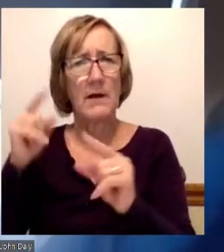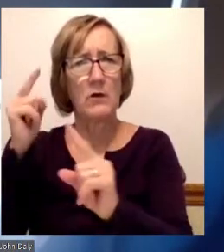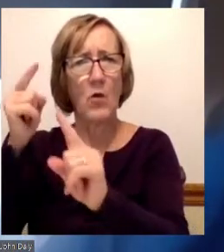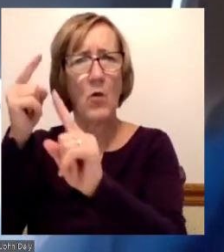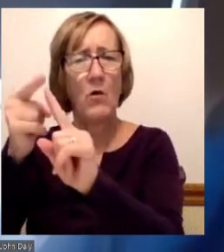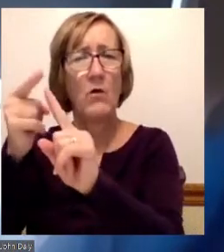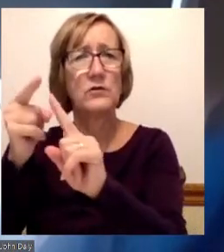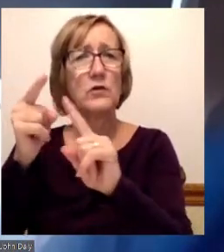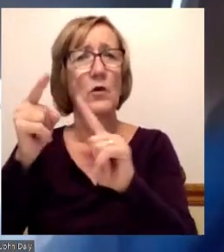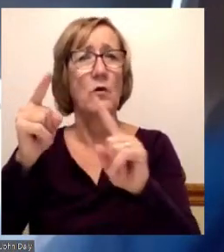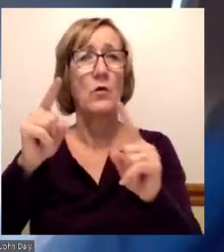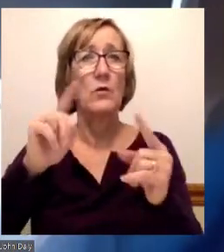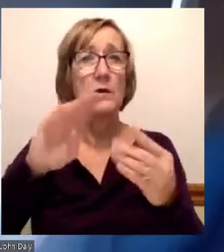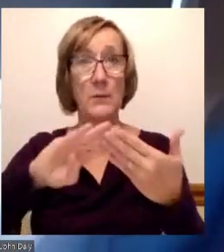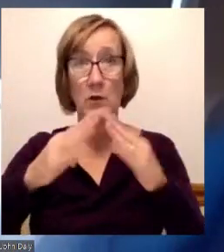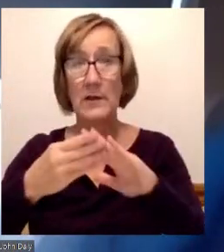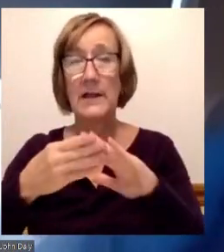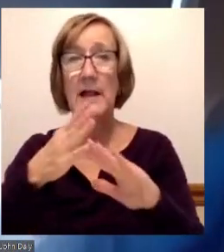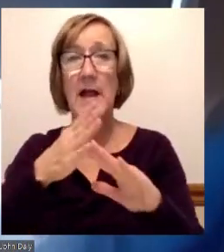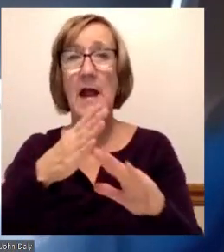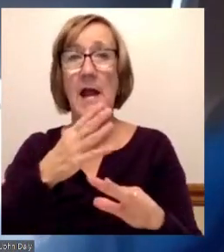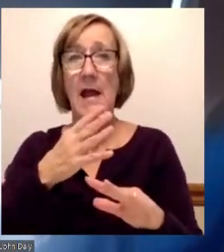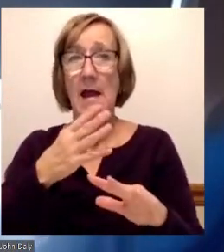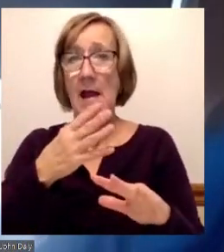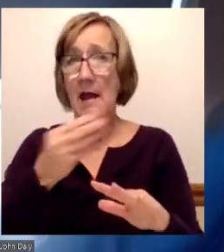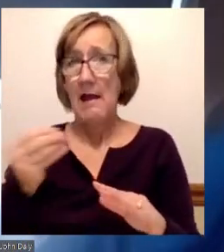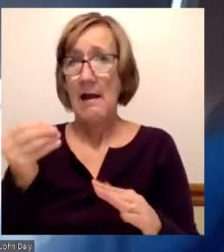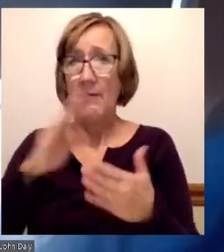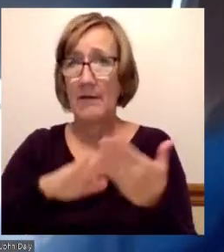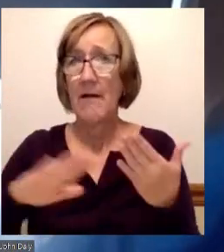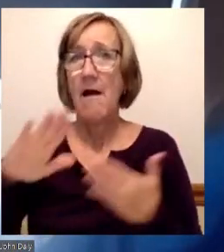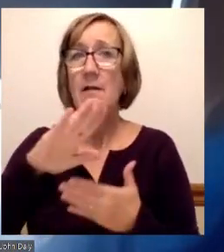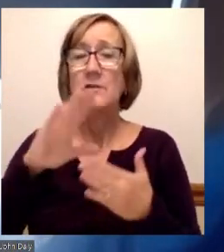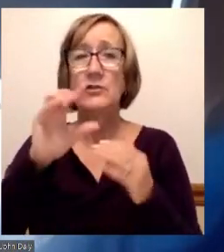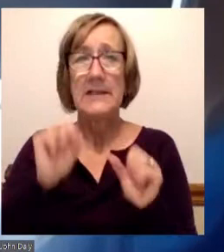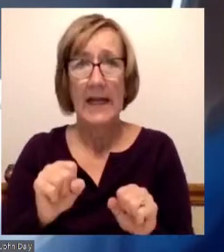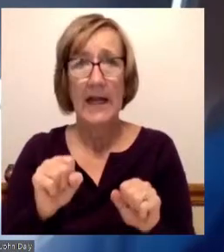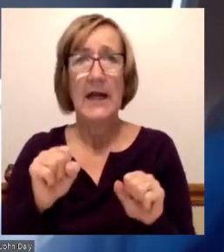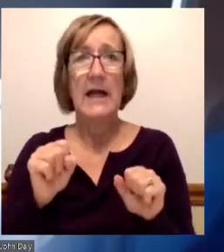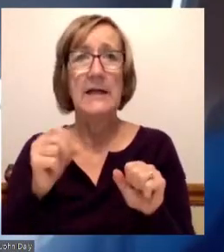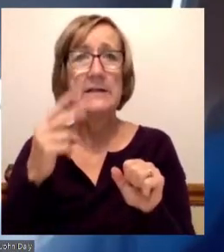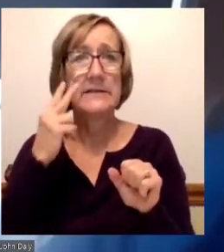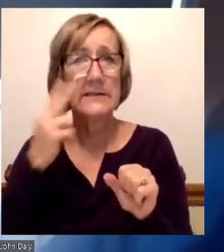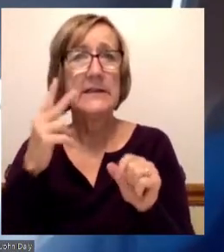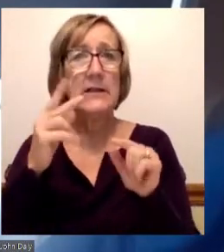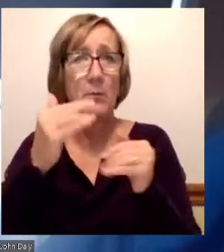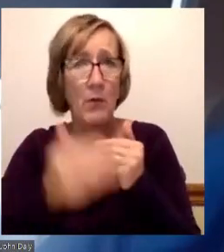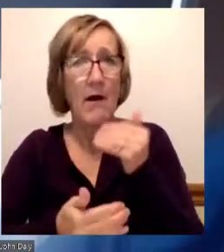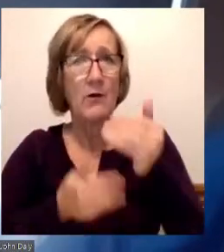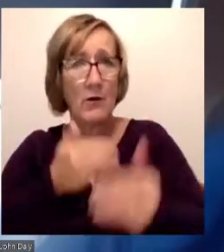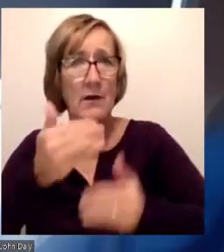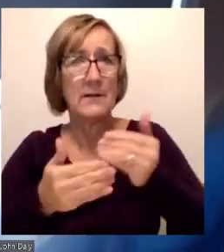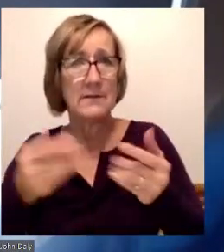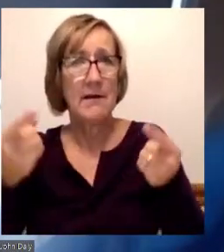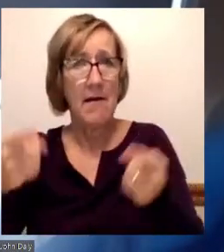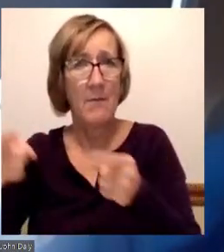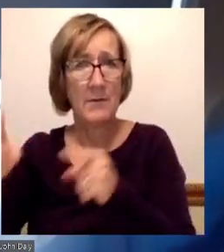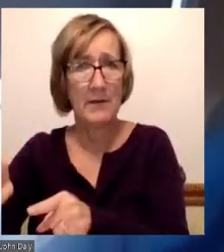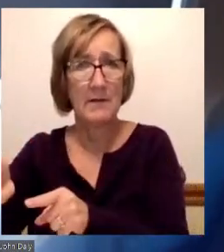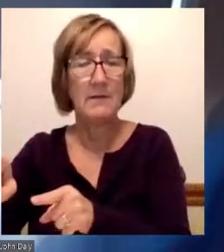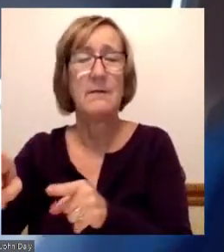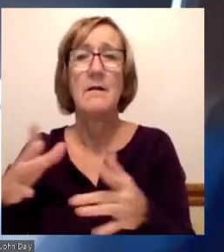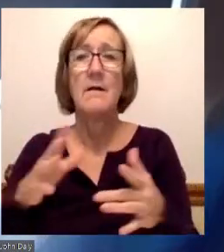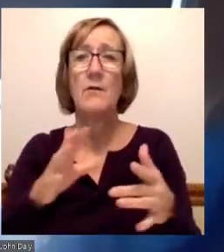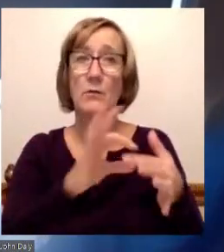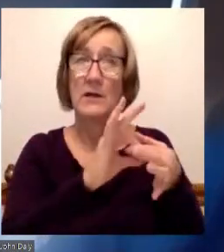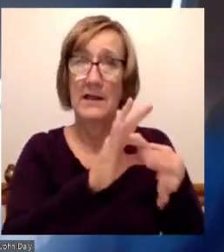community and the college can see that there is progress that's going on. The relationship between the community and I would